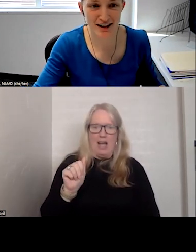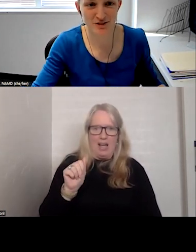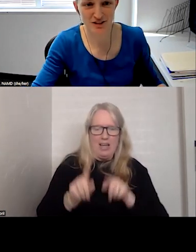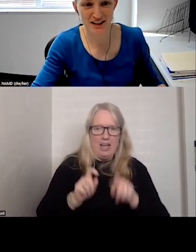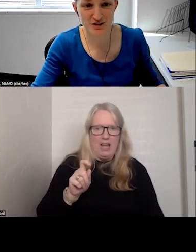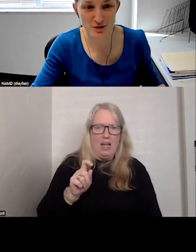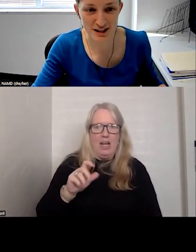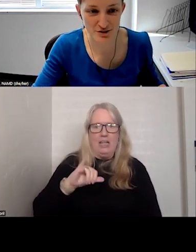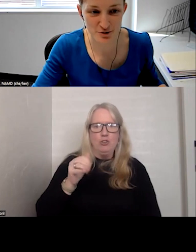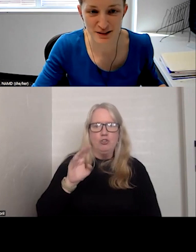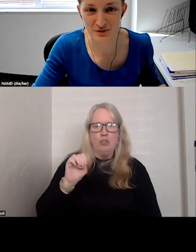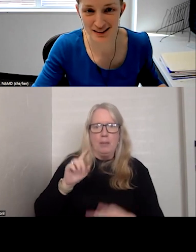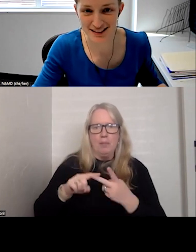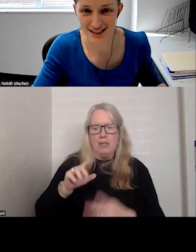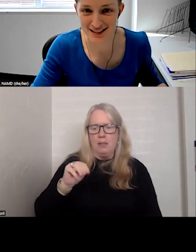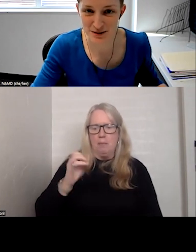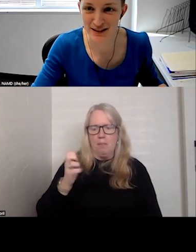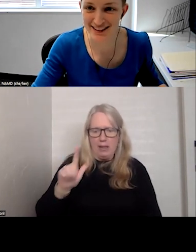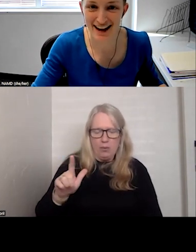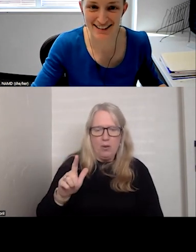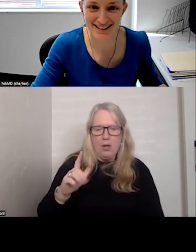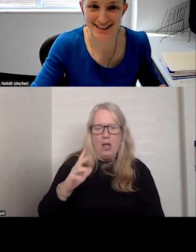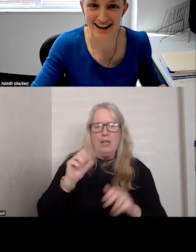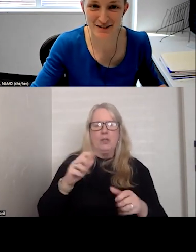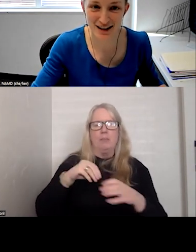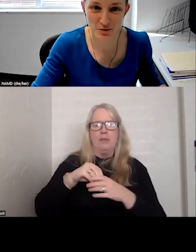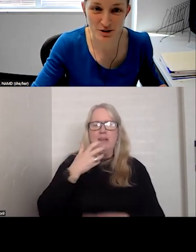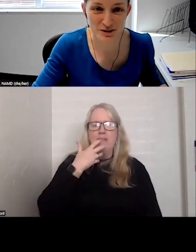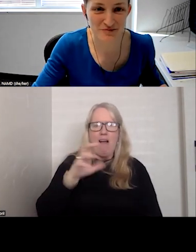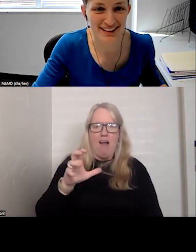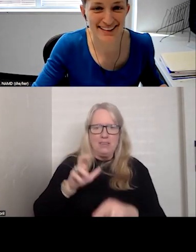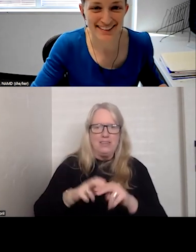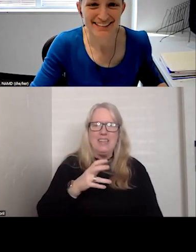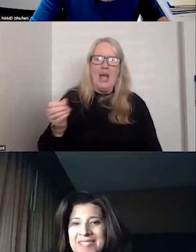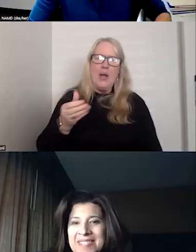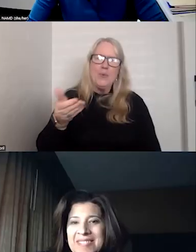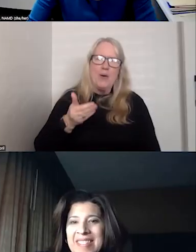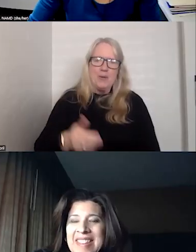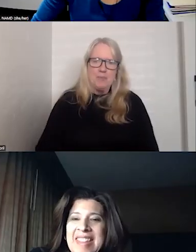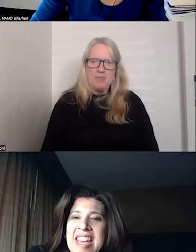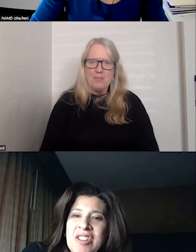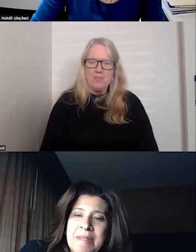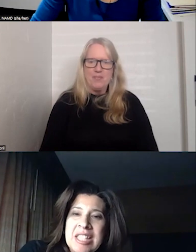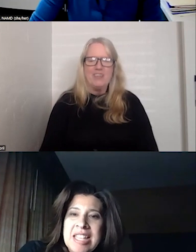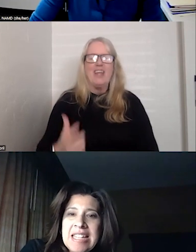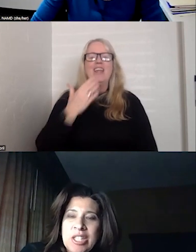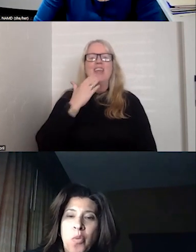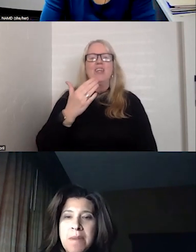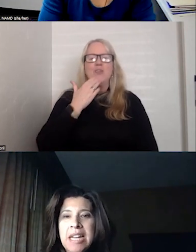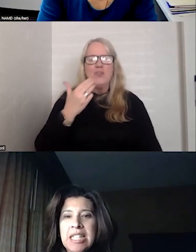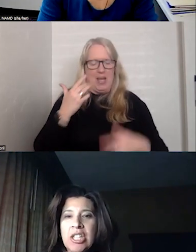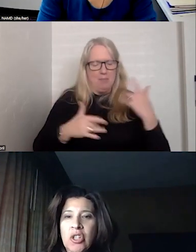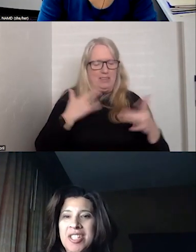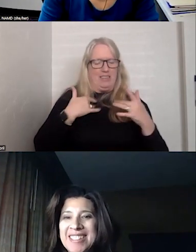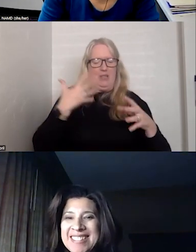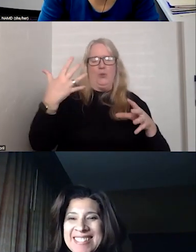Jamie, Michael, thank you so much for being willing to to be in the hot seat and welcome. Thank you. I'm excited to